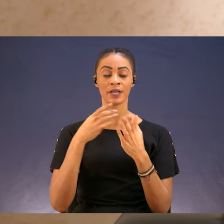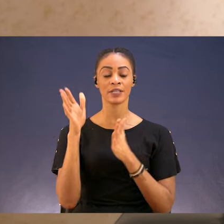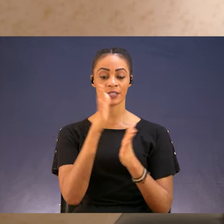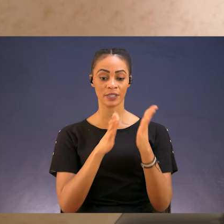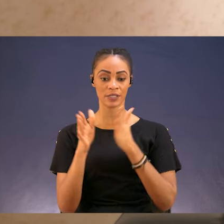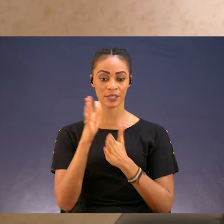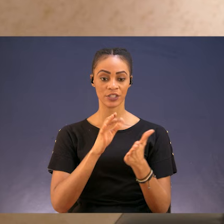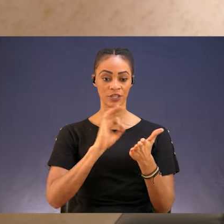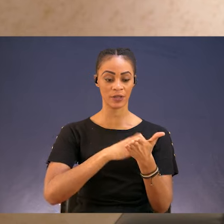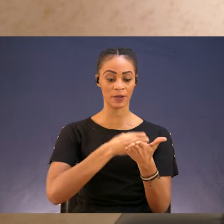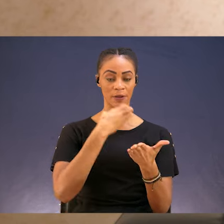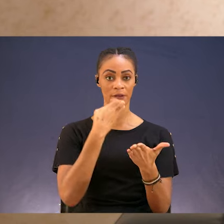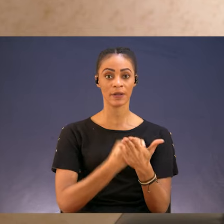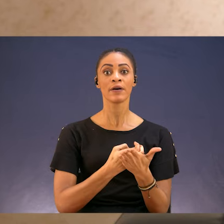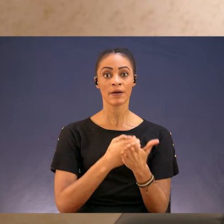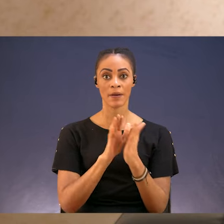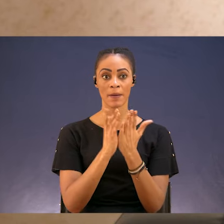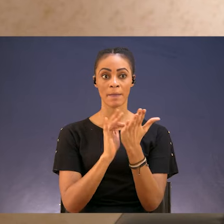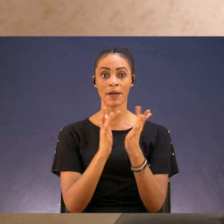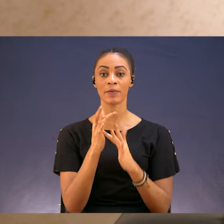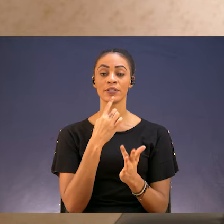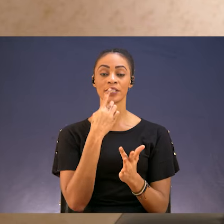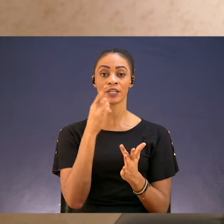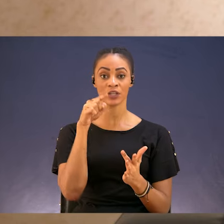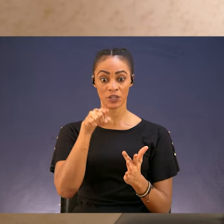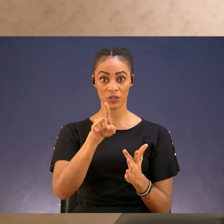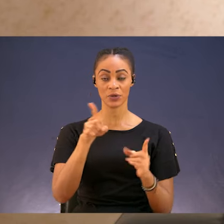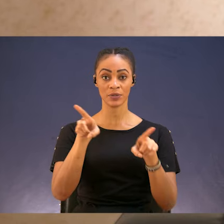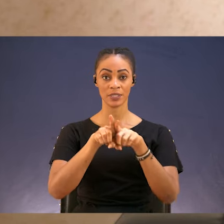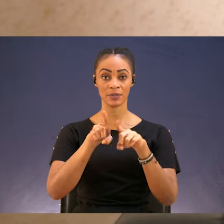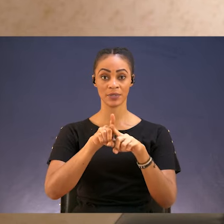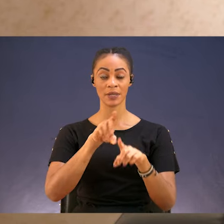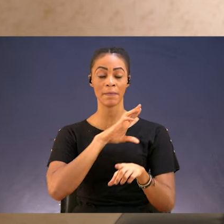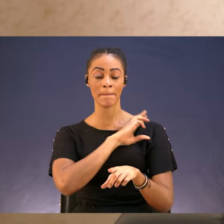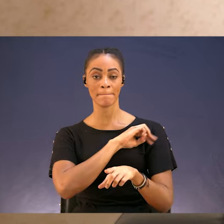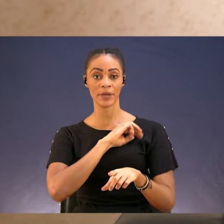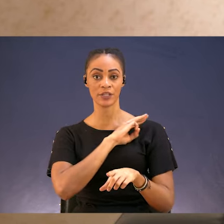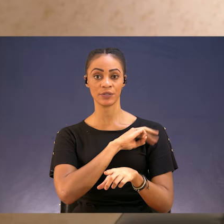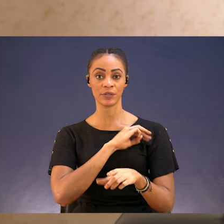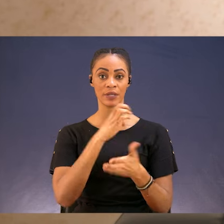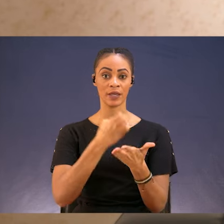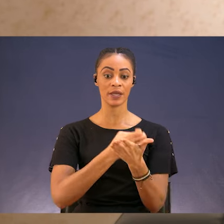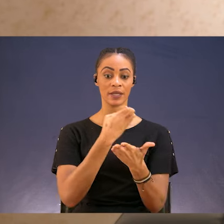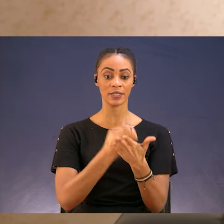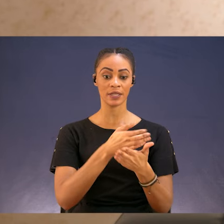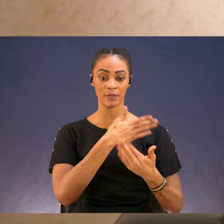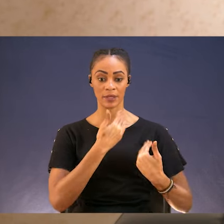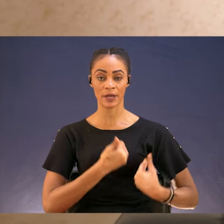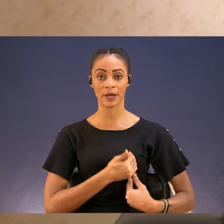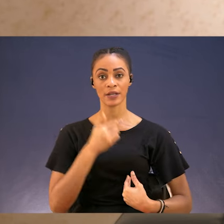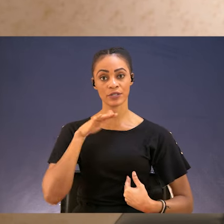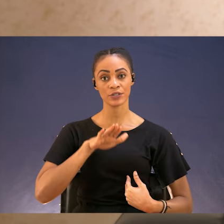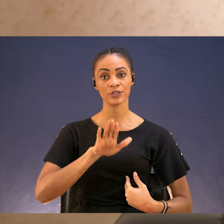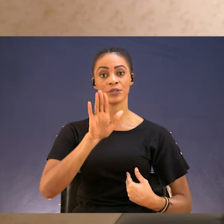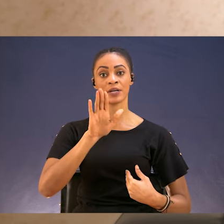of establishment and the Bible says you also be patient establish your hearts for the